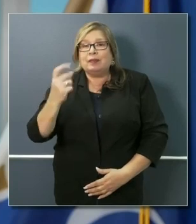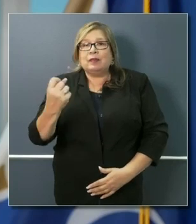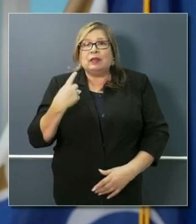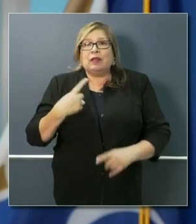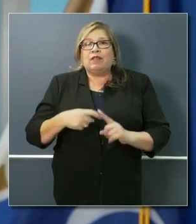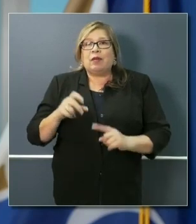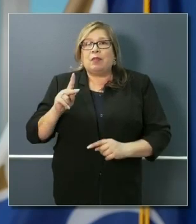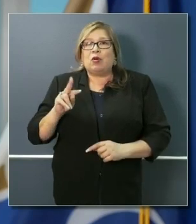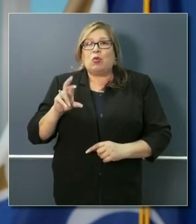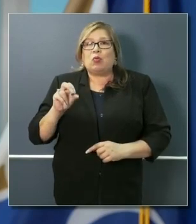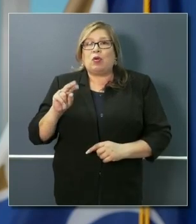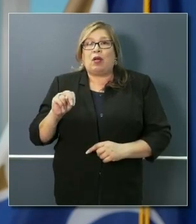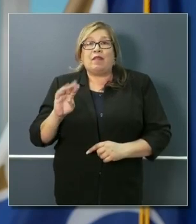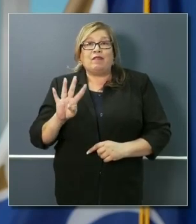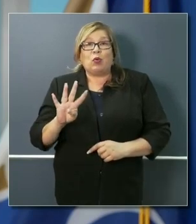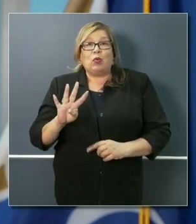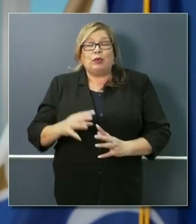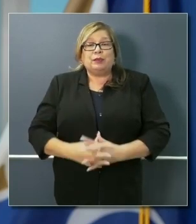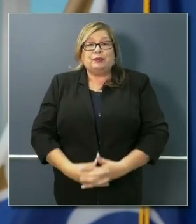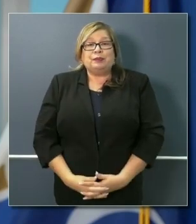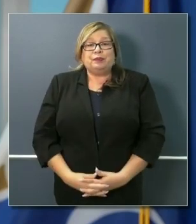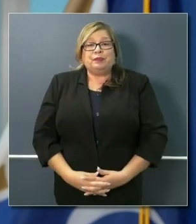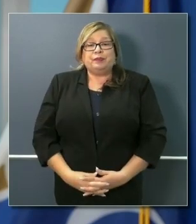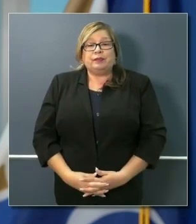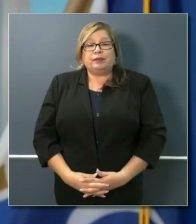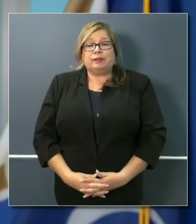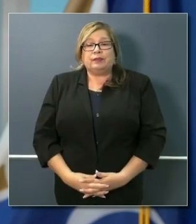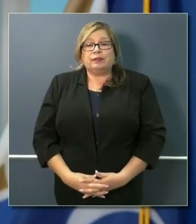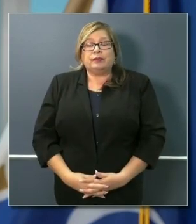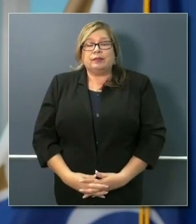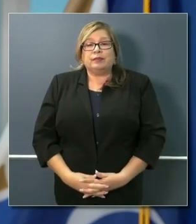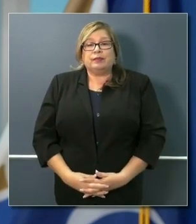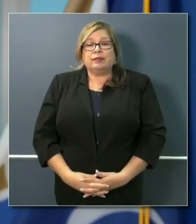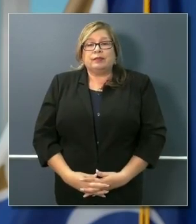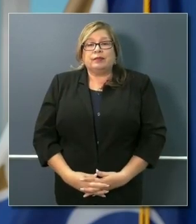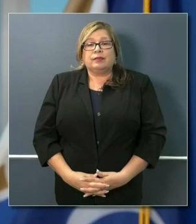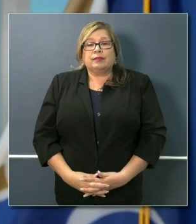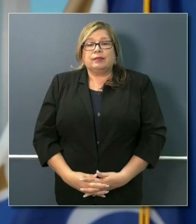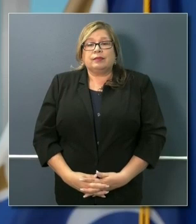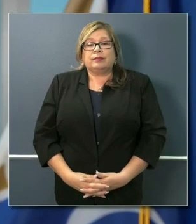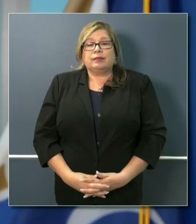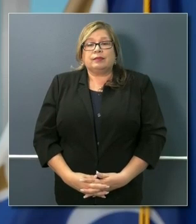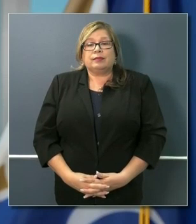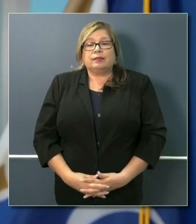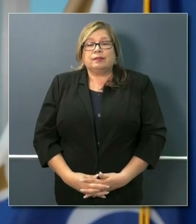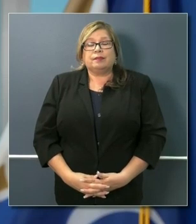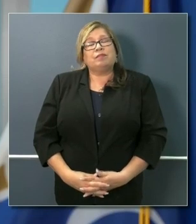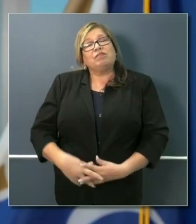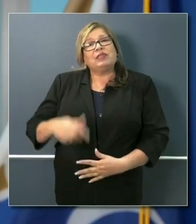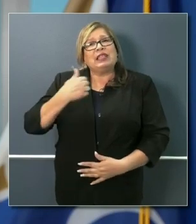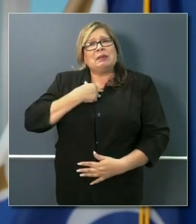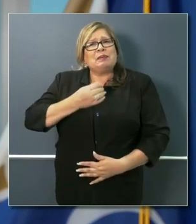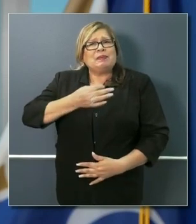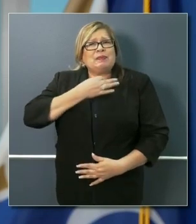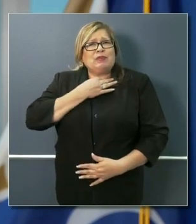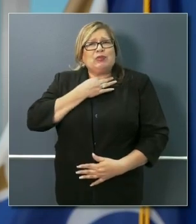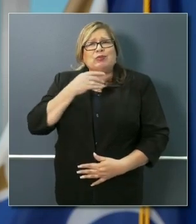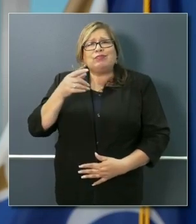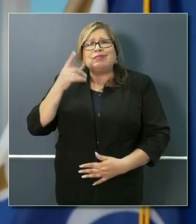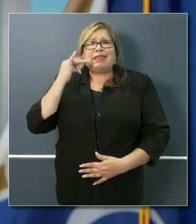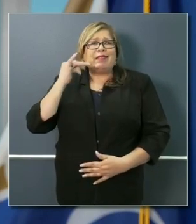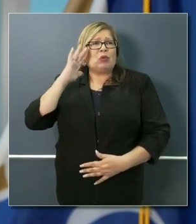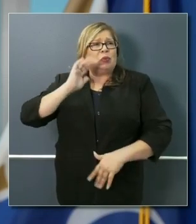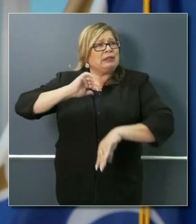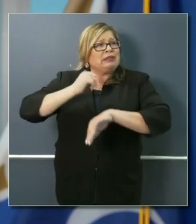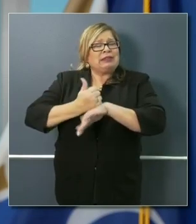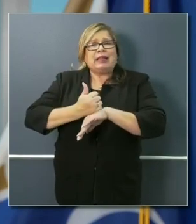Hey, Governor. I'm curious about any possible travel restrictions that California might put in place, just given that, you know, you said that